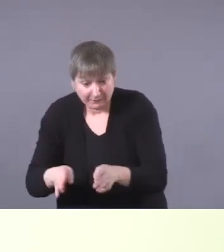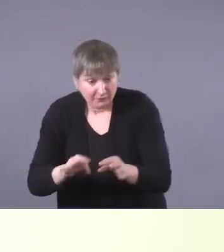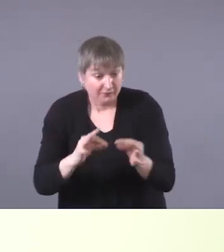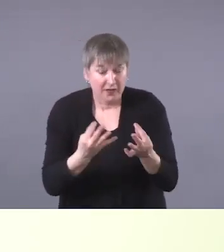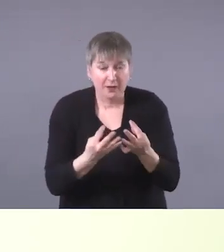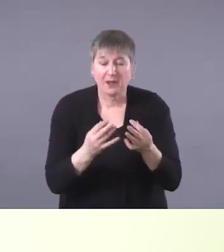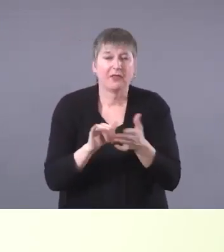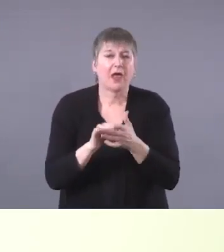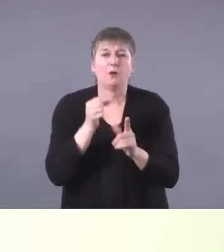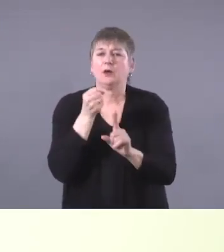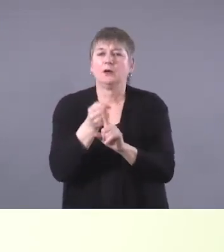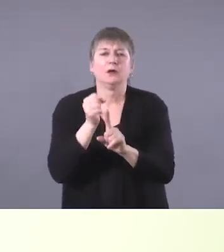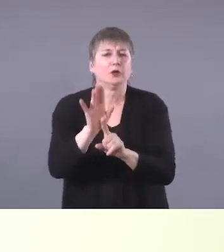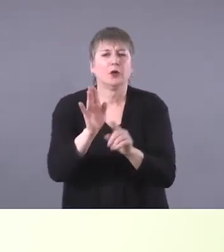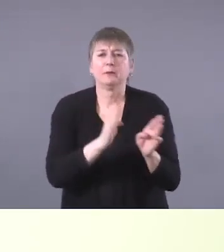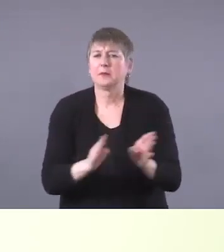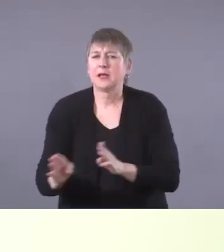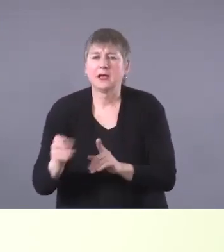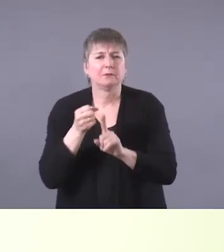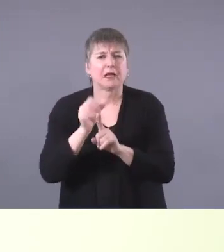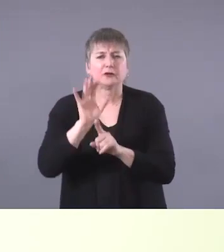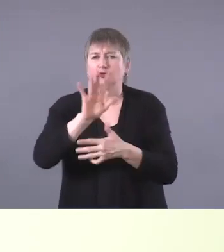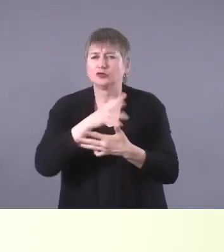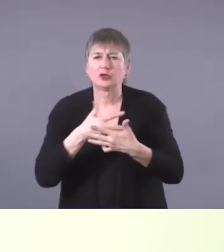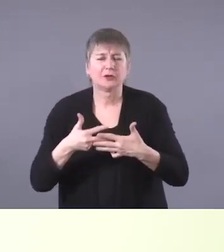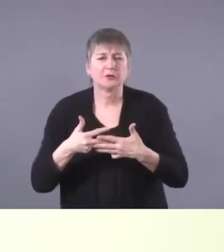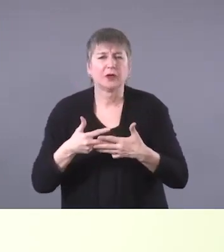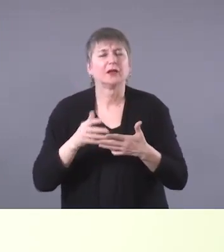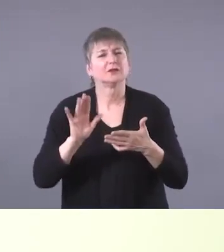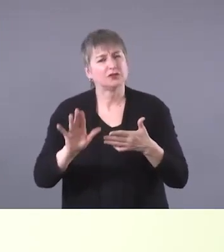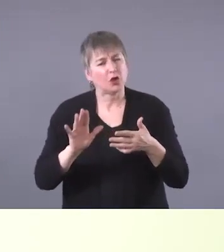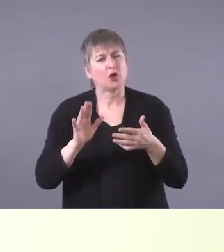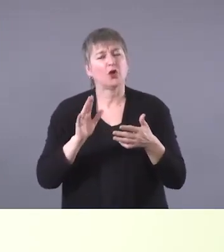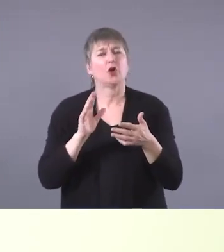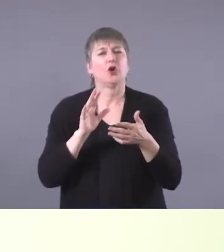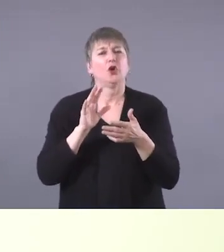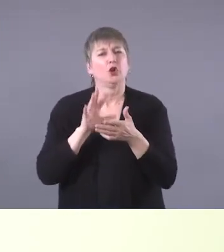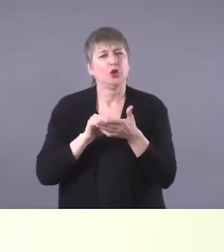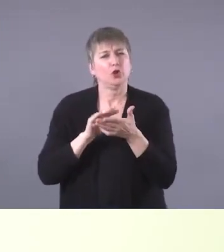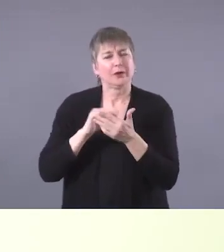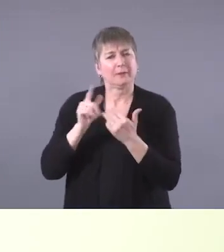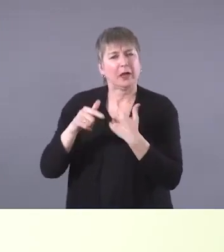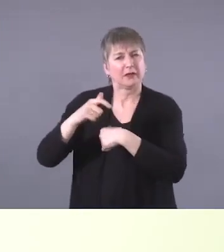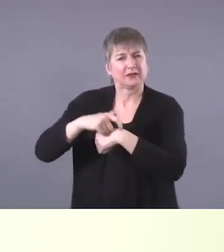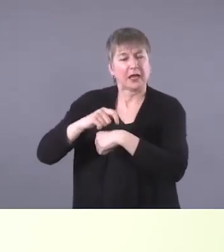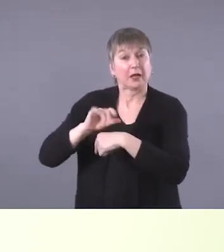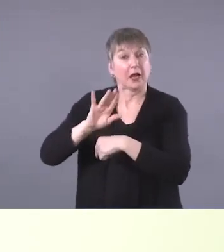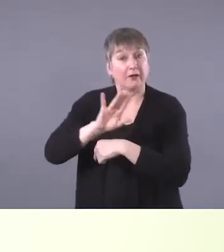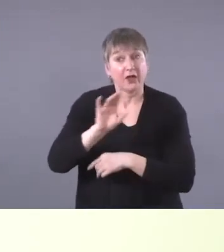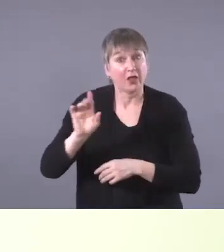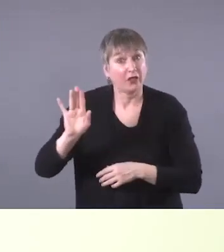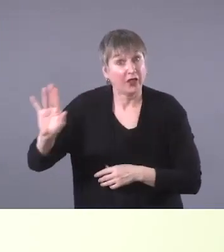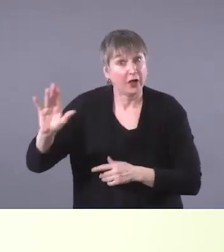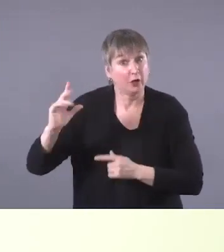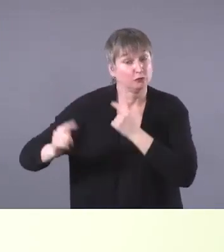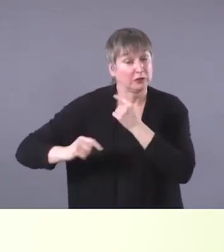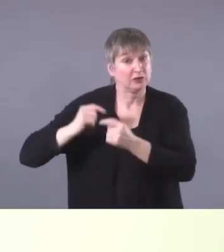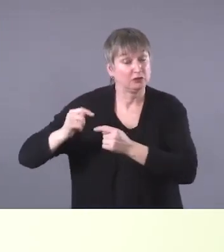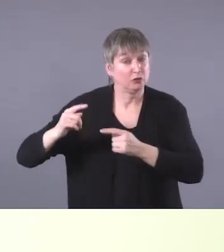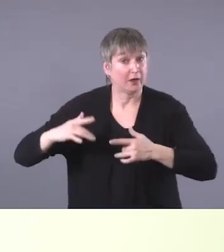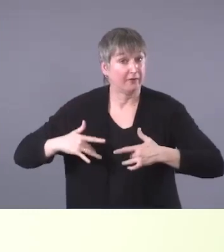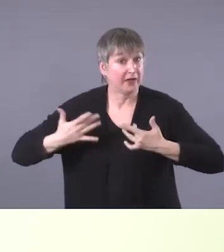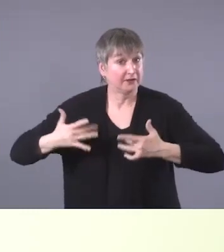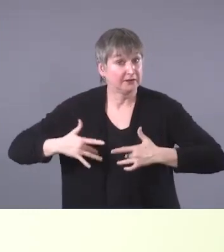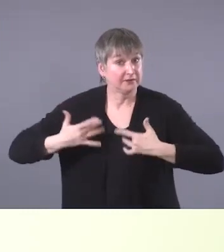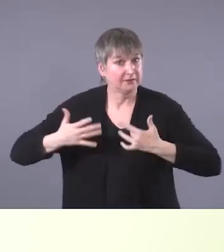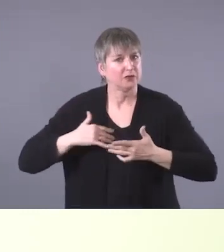a schedule or plan. So, um, it's important to learn about the timing of the traditional activities. So you can plan your visits and worker, uh, in respect to